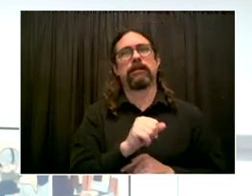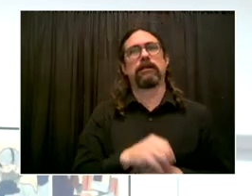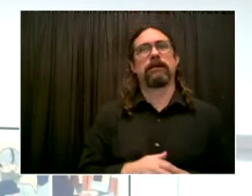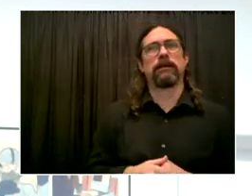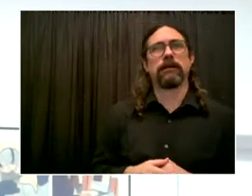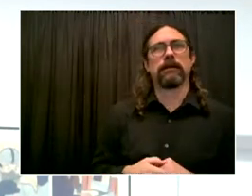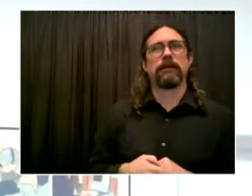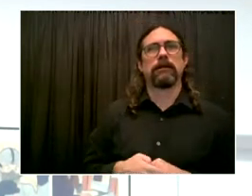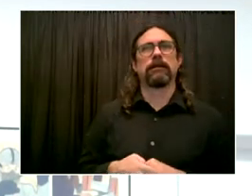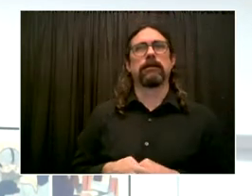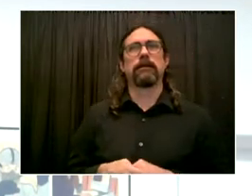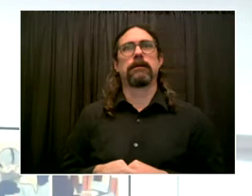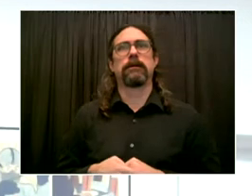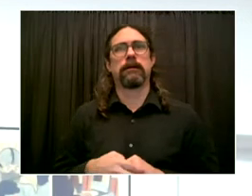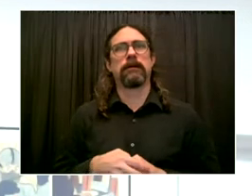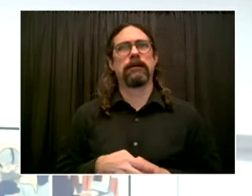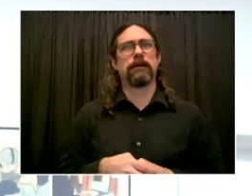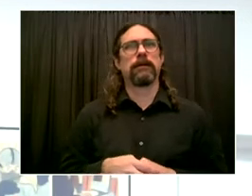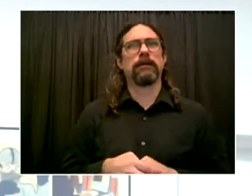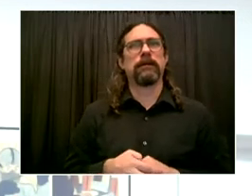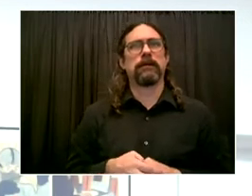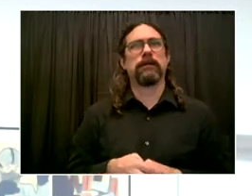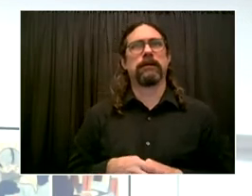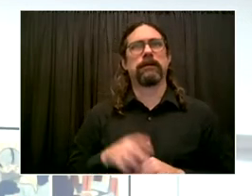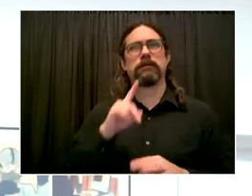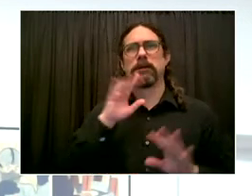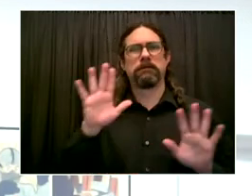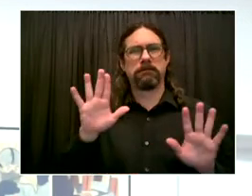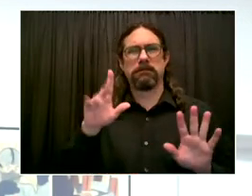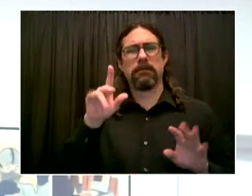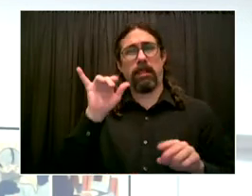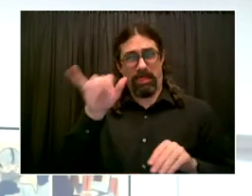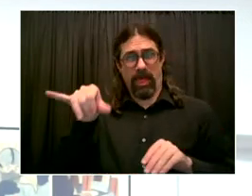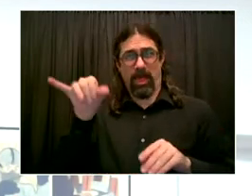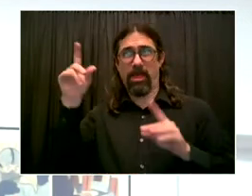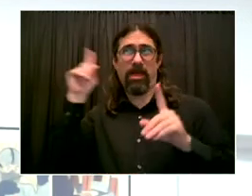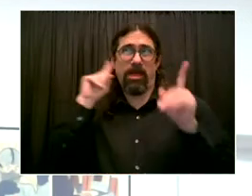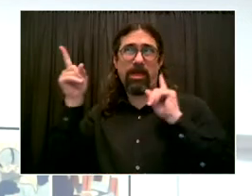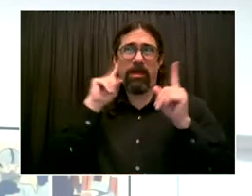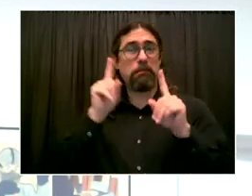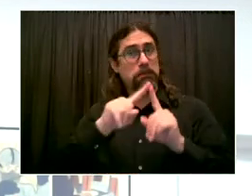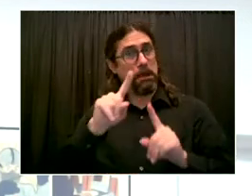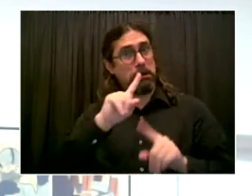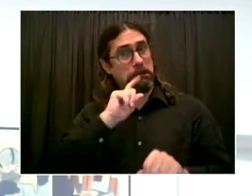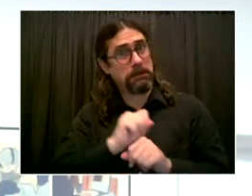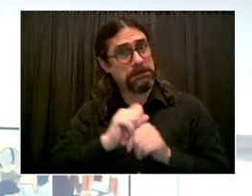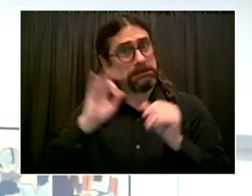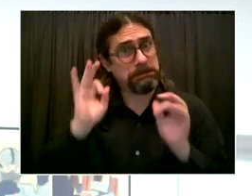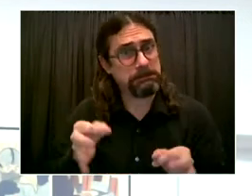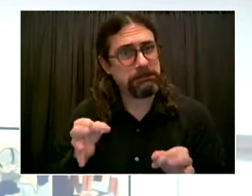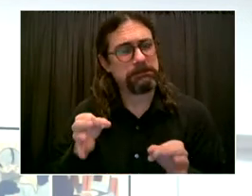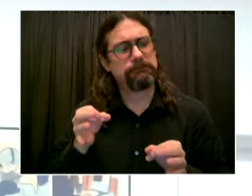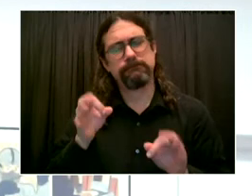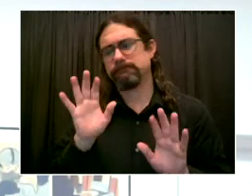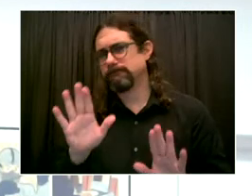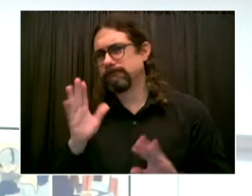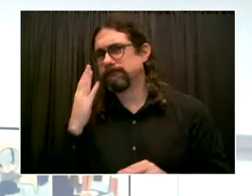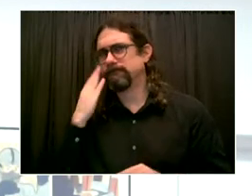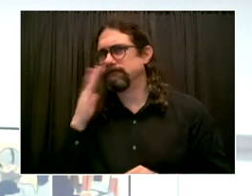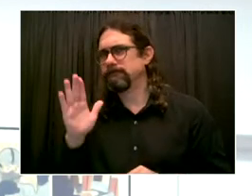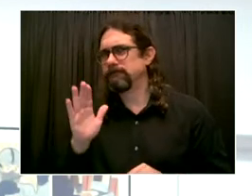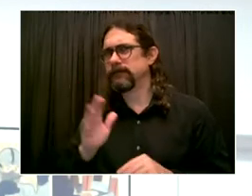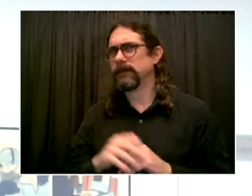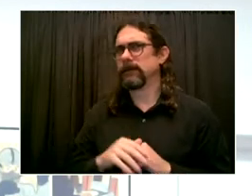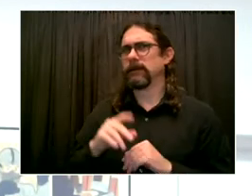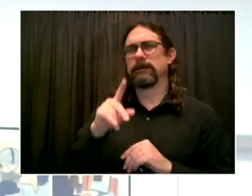are still underway since hospitalizations and deaths lag cases. We do know that some of the treatments for COVID